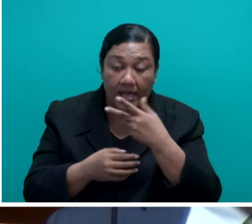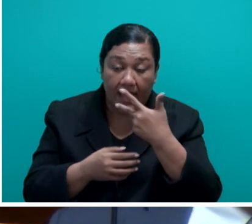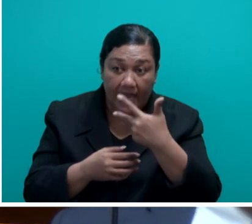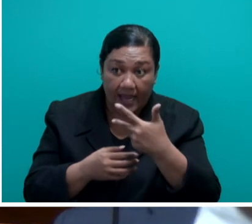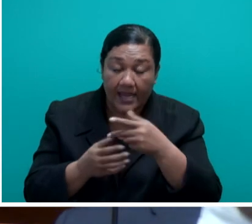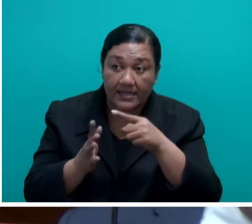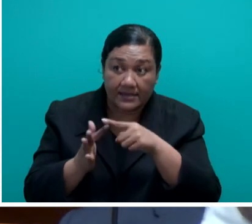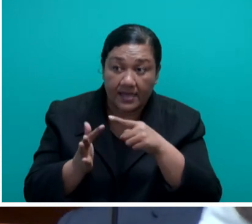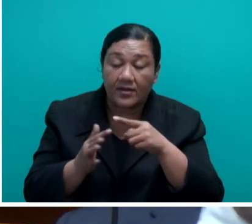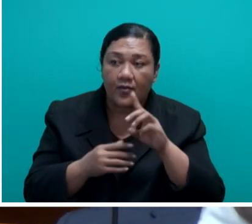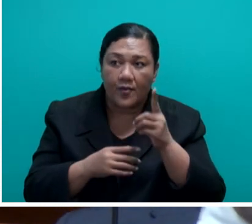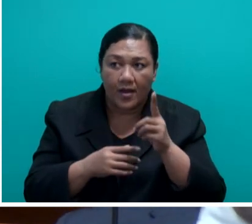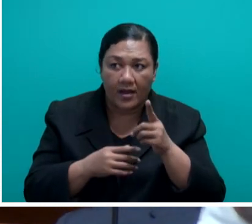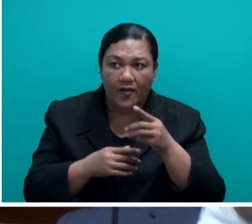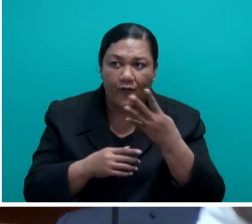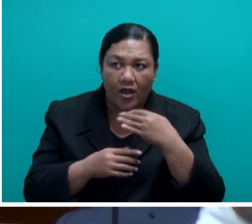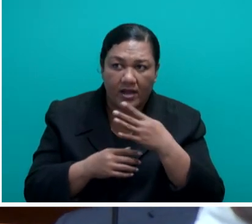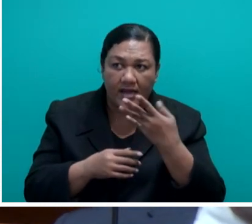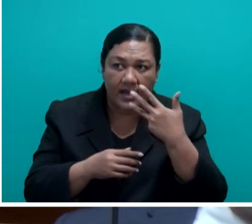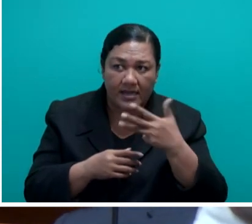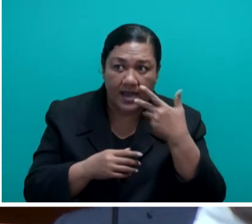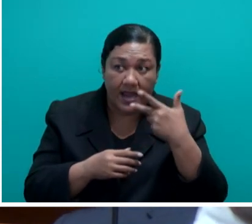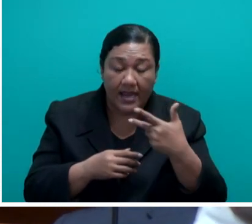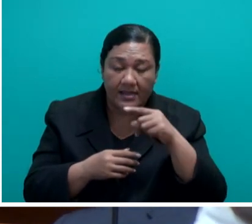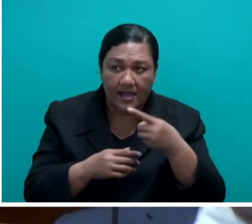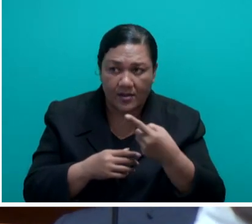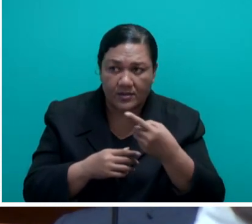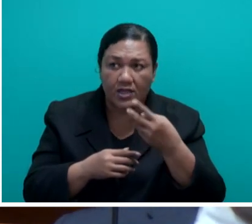for $498,221.